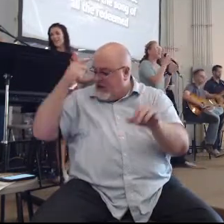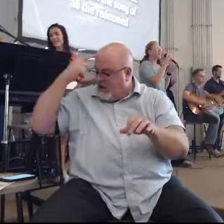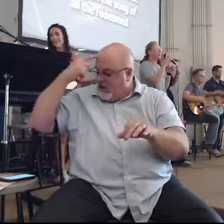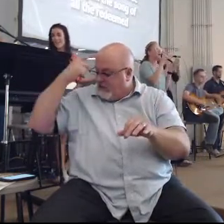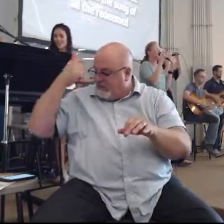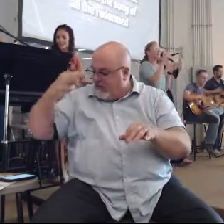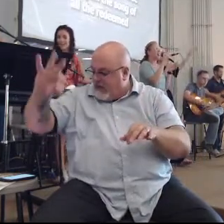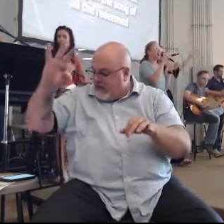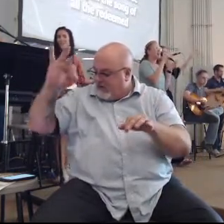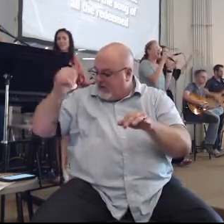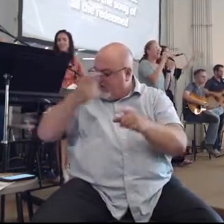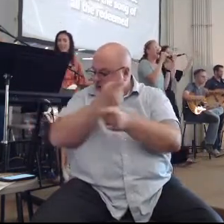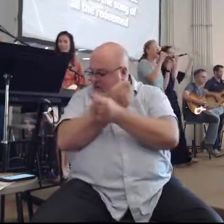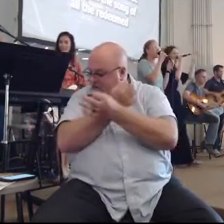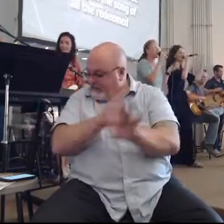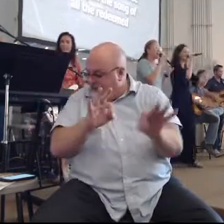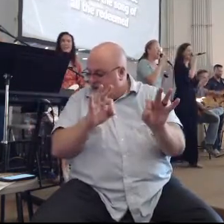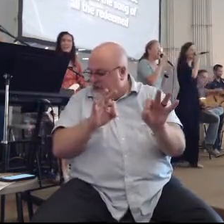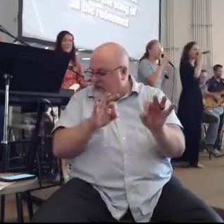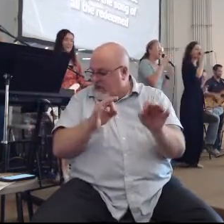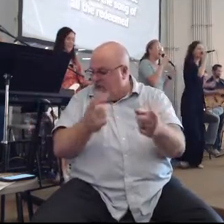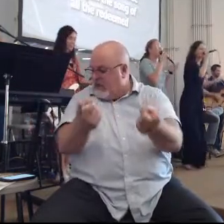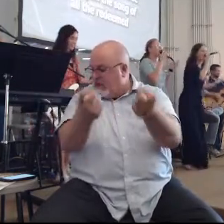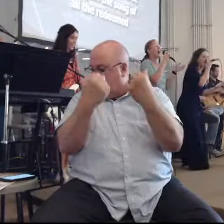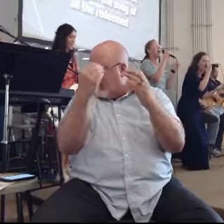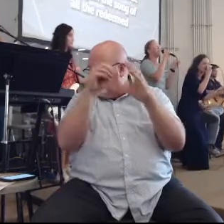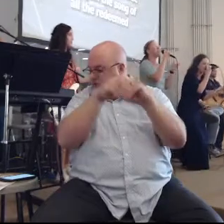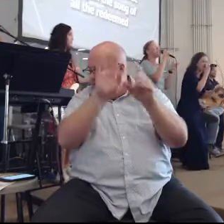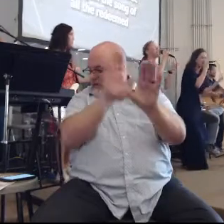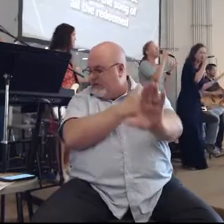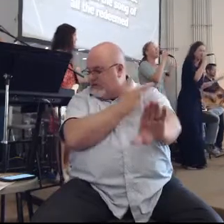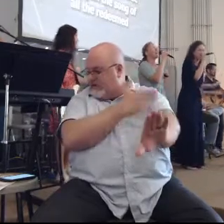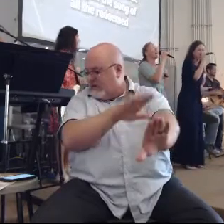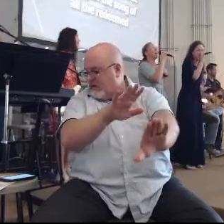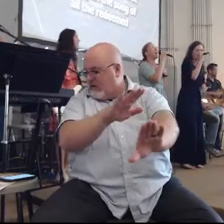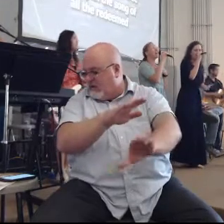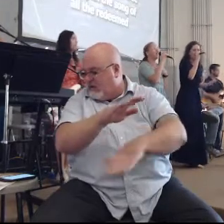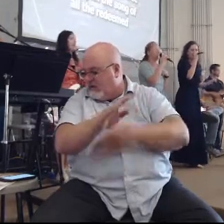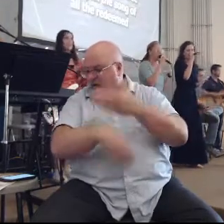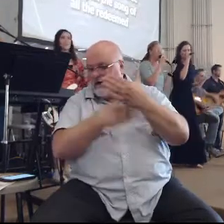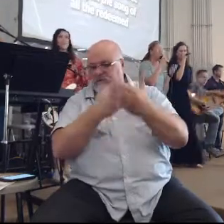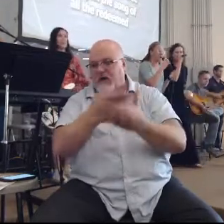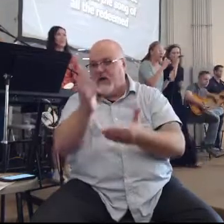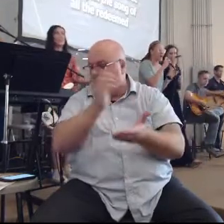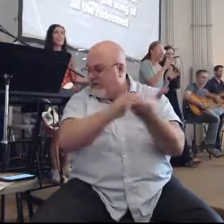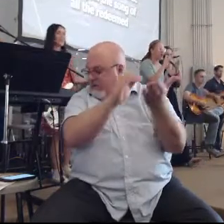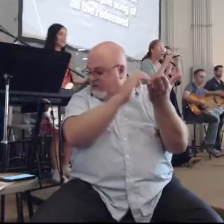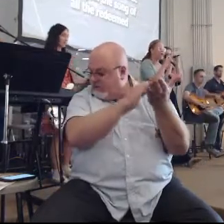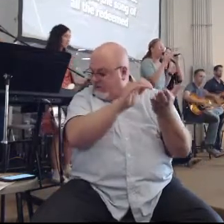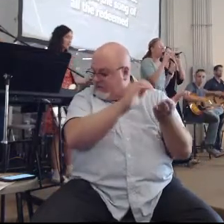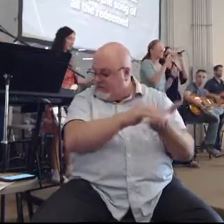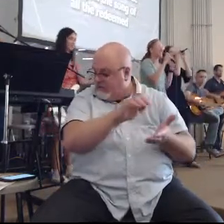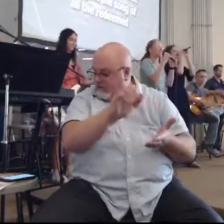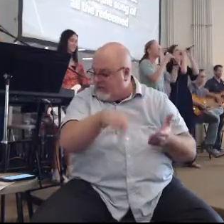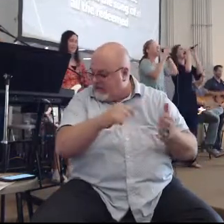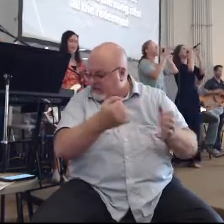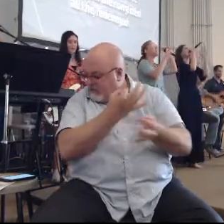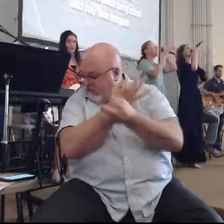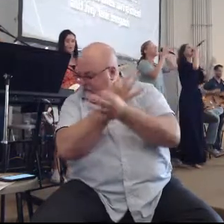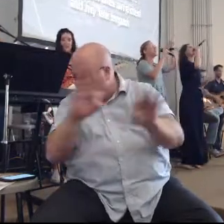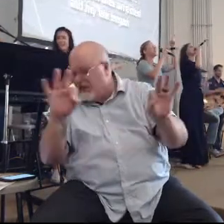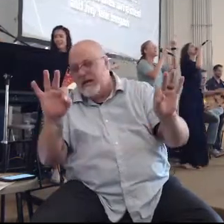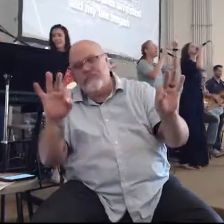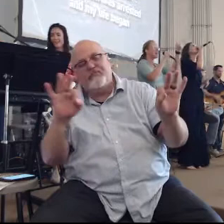forever we're free, come join us all of all the redeemed.